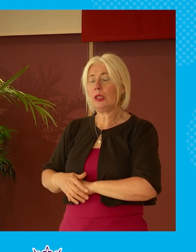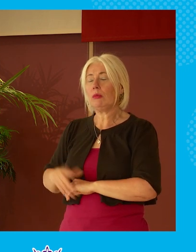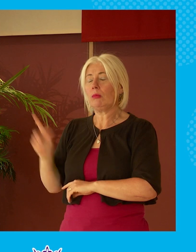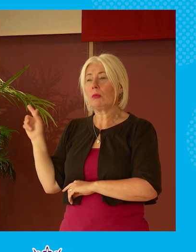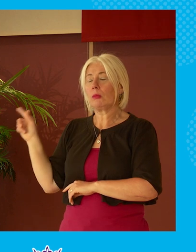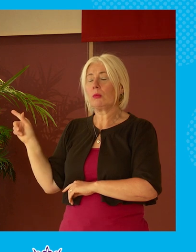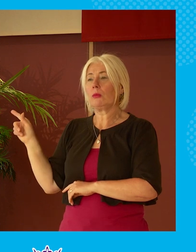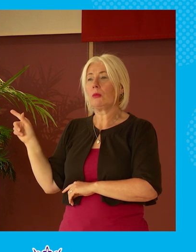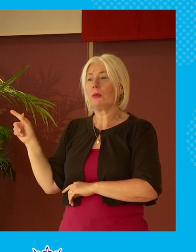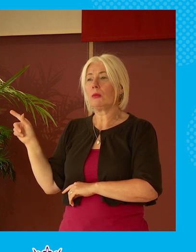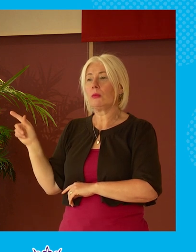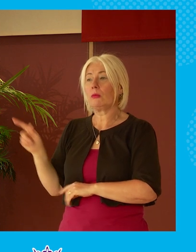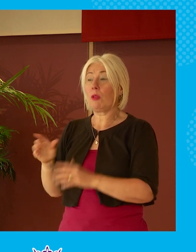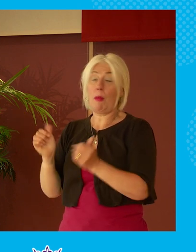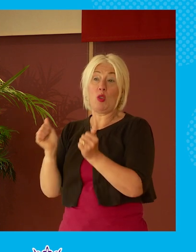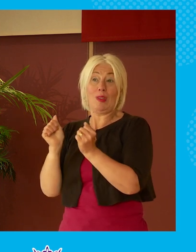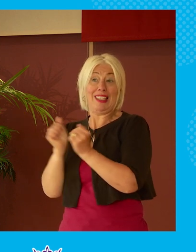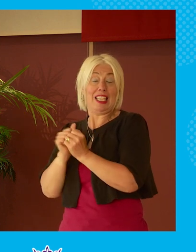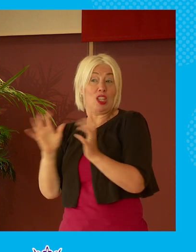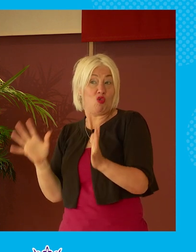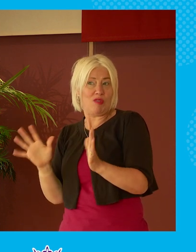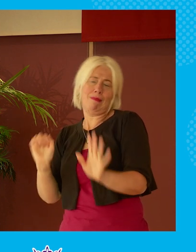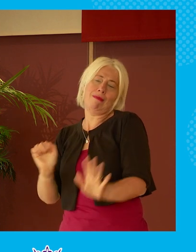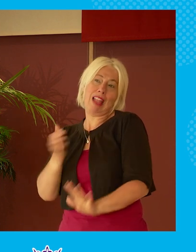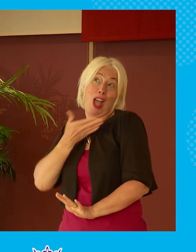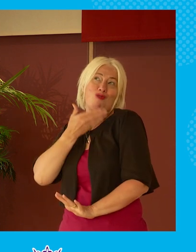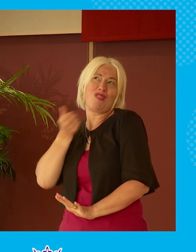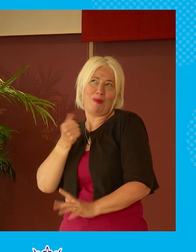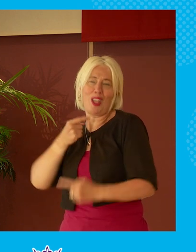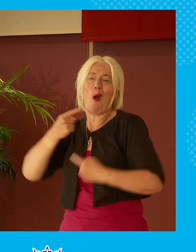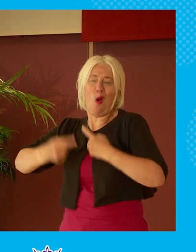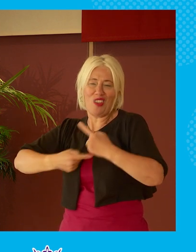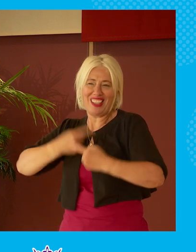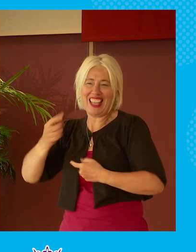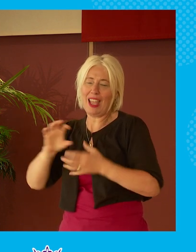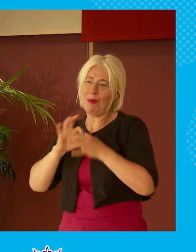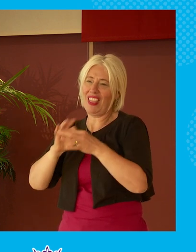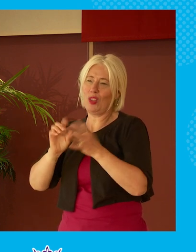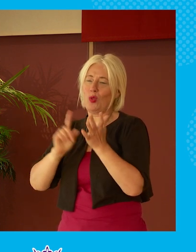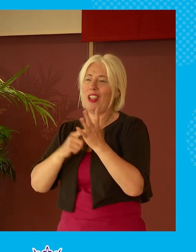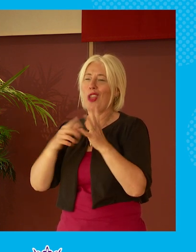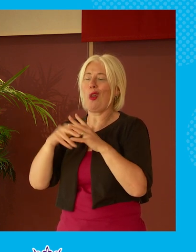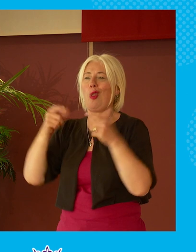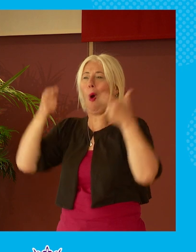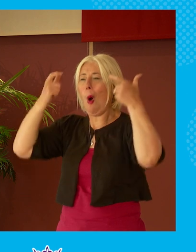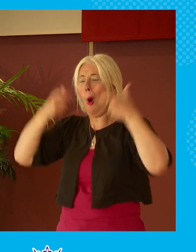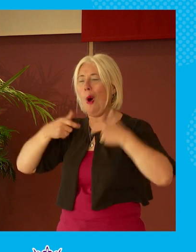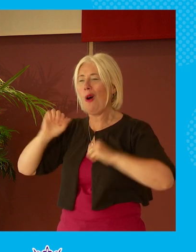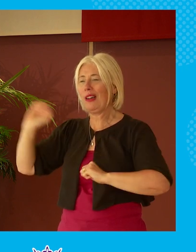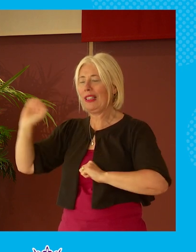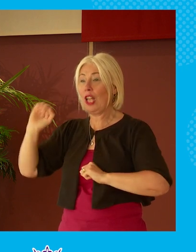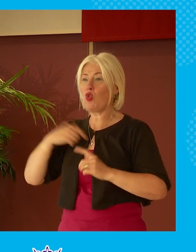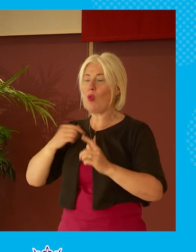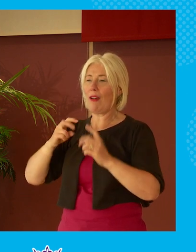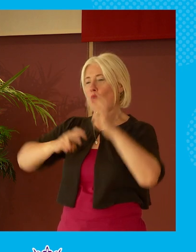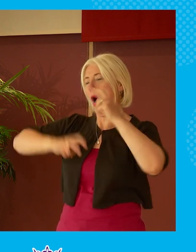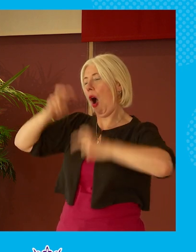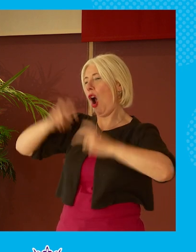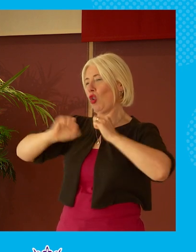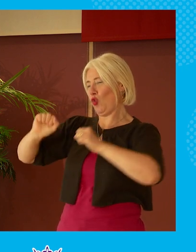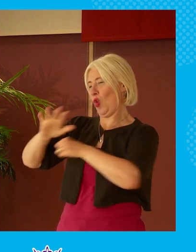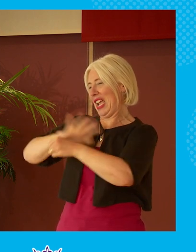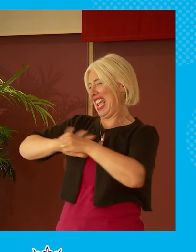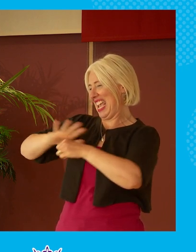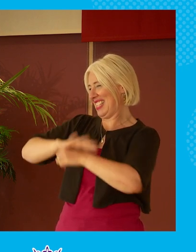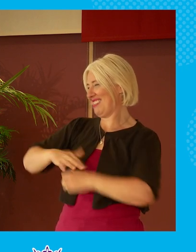agree um or you disagree agreeably all the time you're within the framework of the law um you you argue your case but but in a